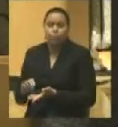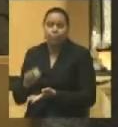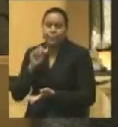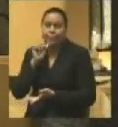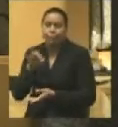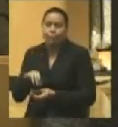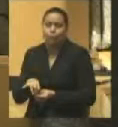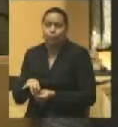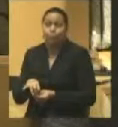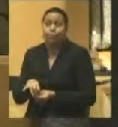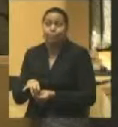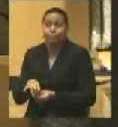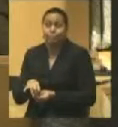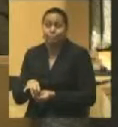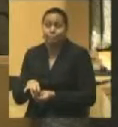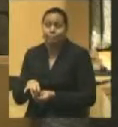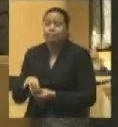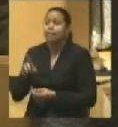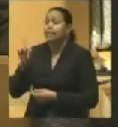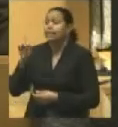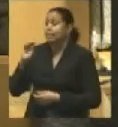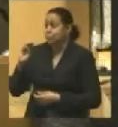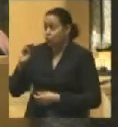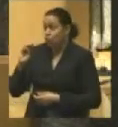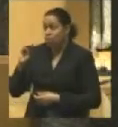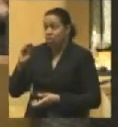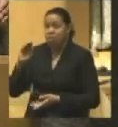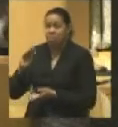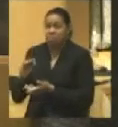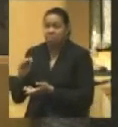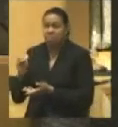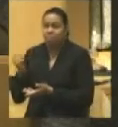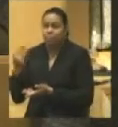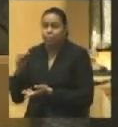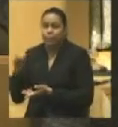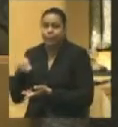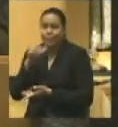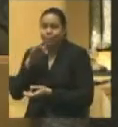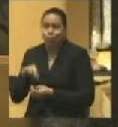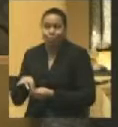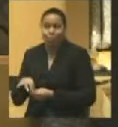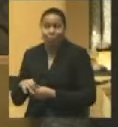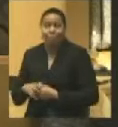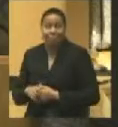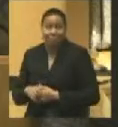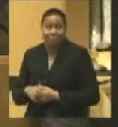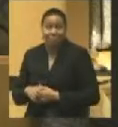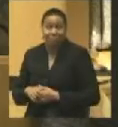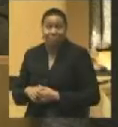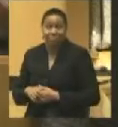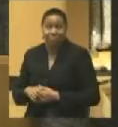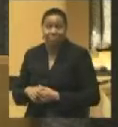1860 level. The Democratic vote fell off about 15% from the 1860